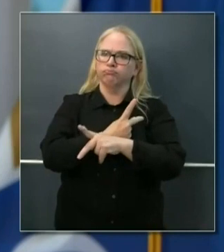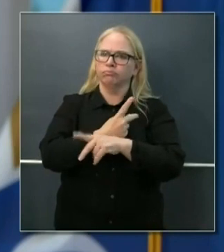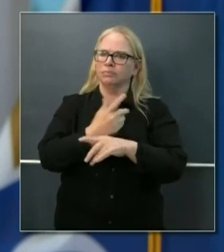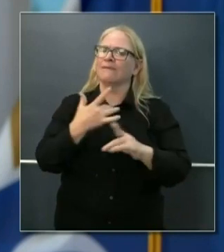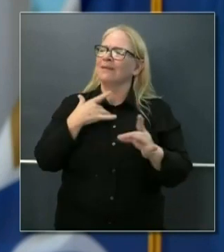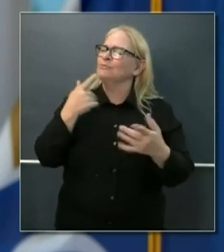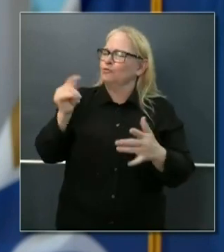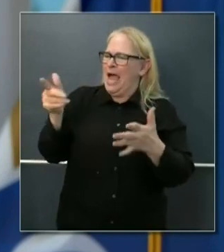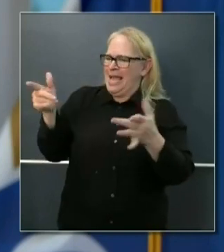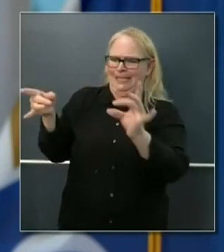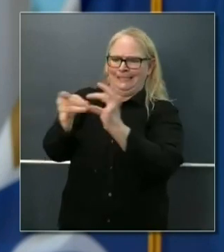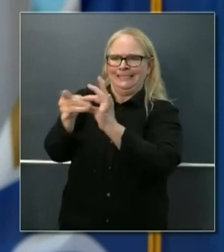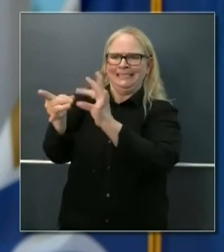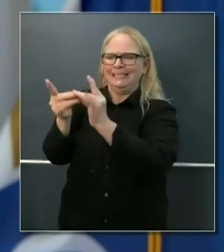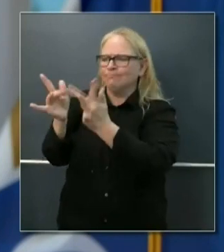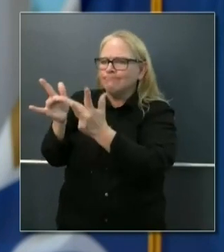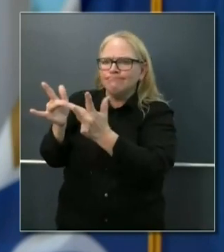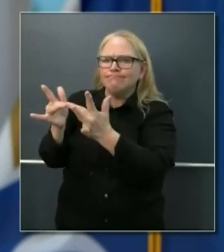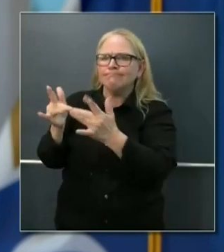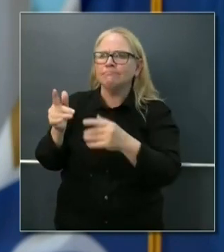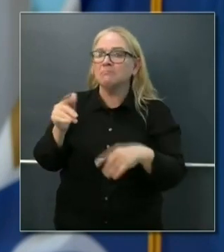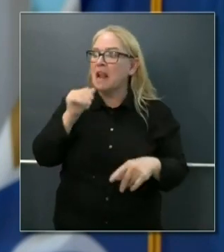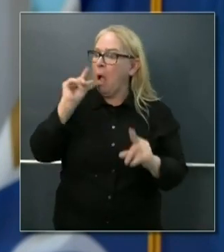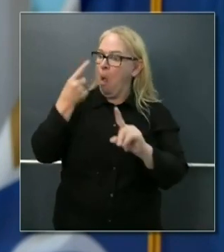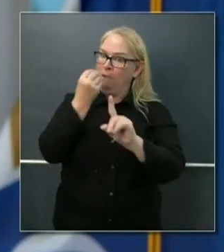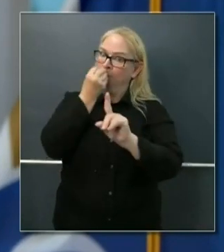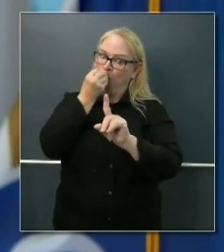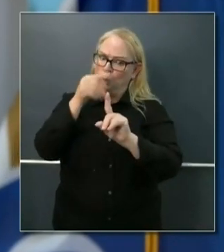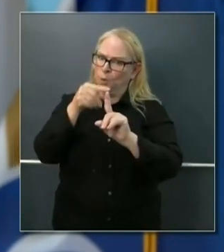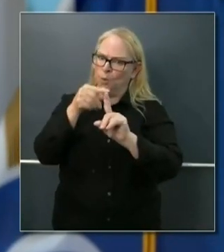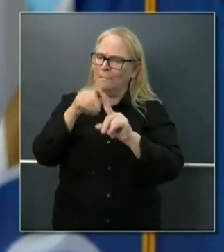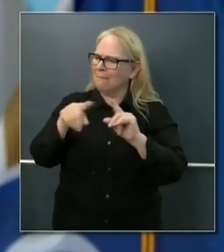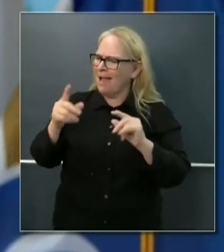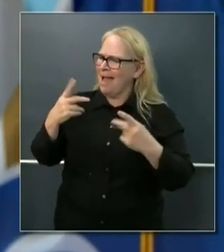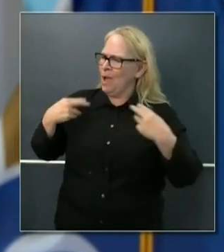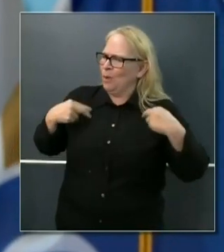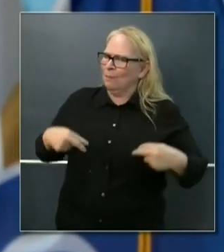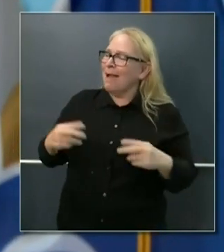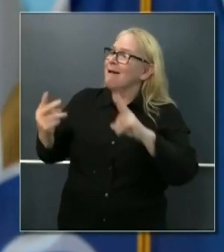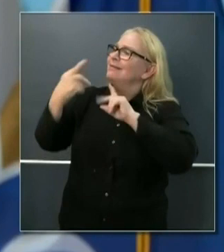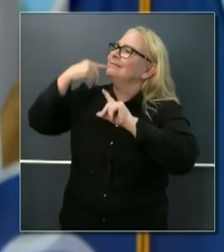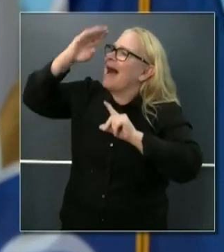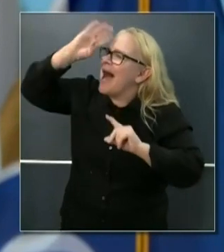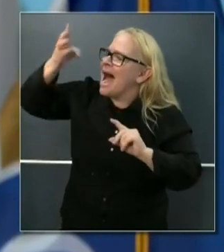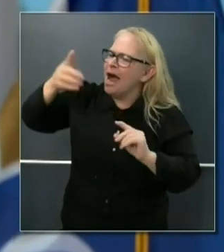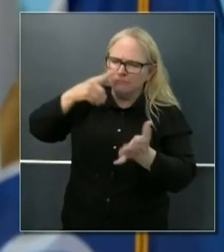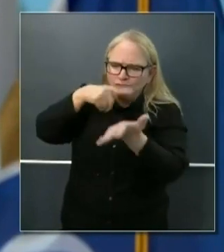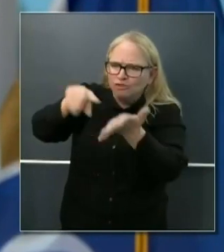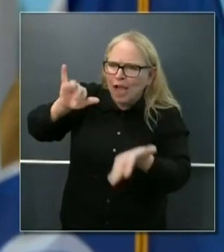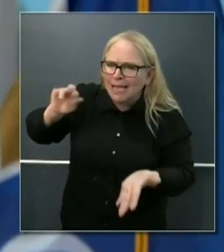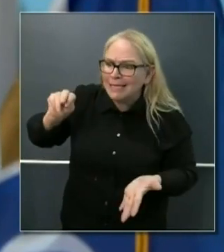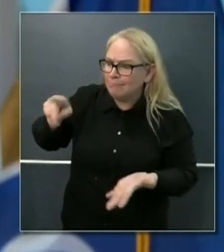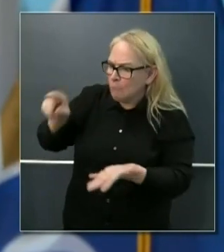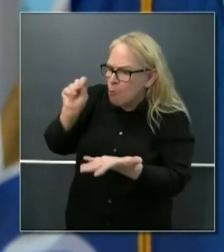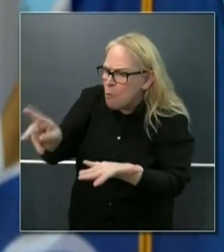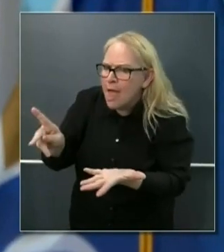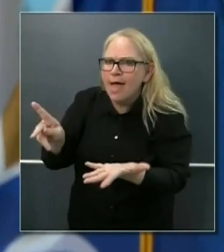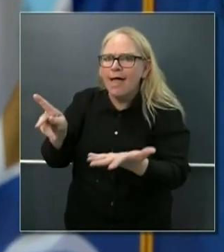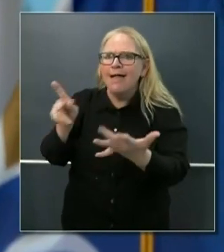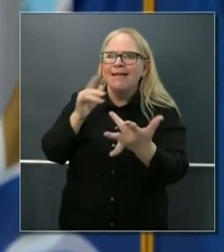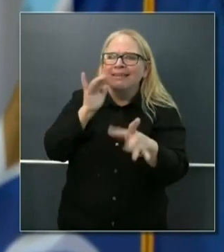again, it's not just about the meals. It's about a human connection. It's about someone just checking in as they're delivering those meals